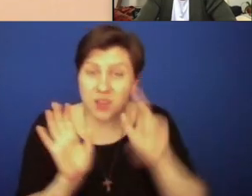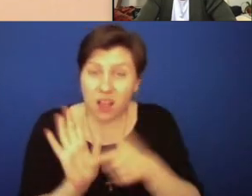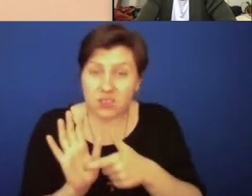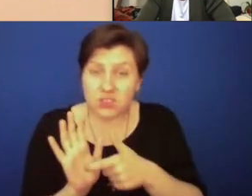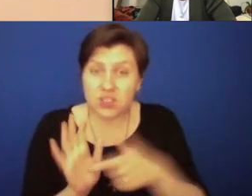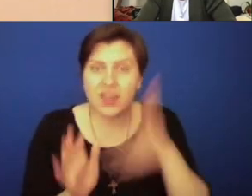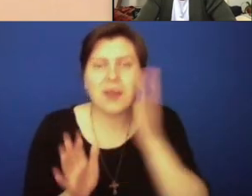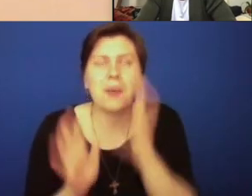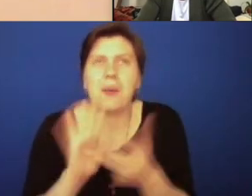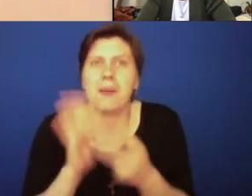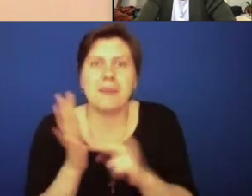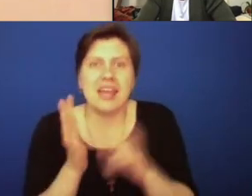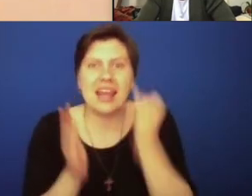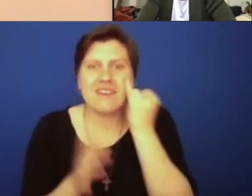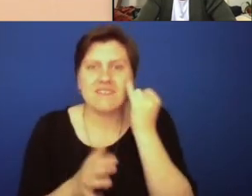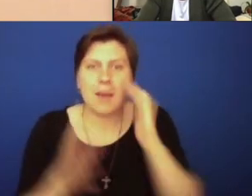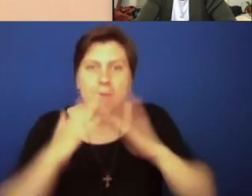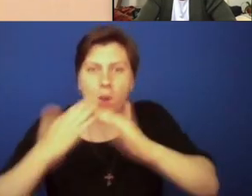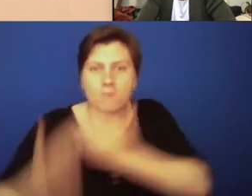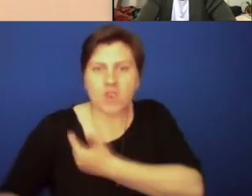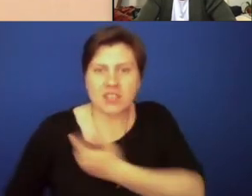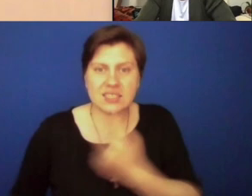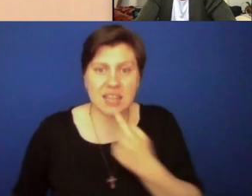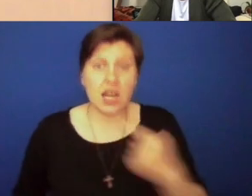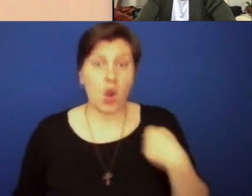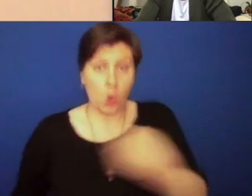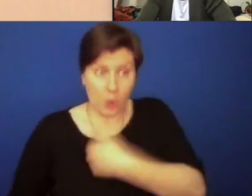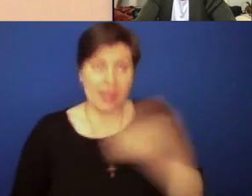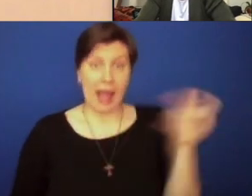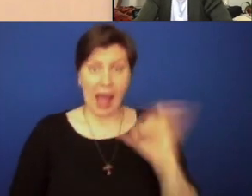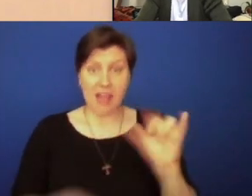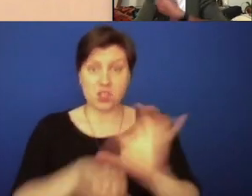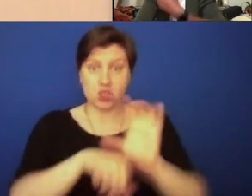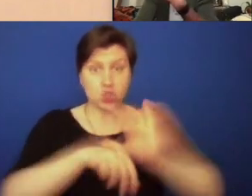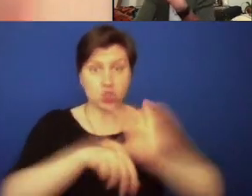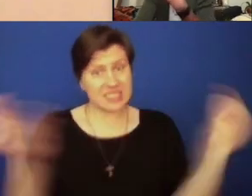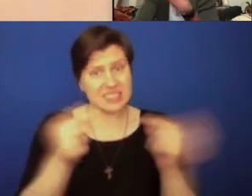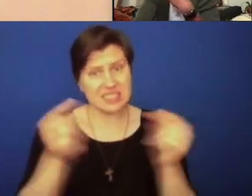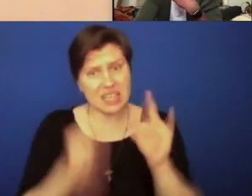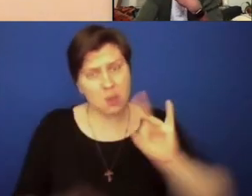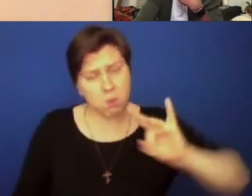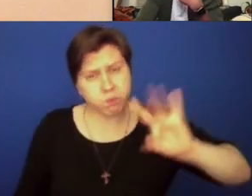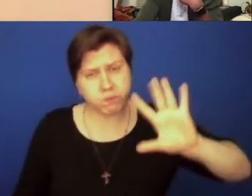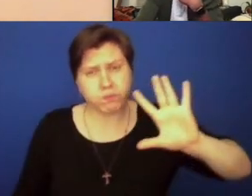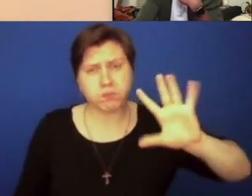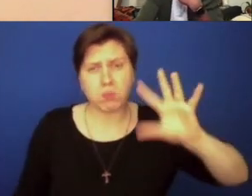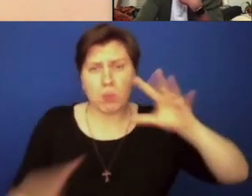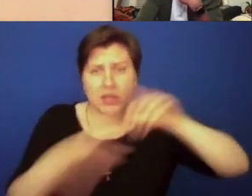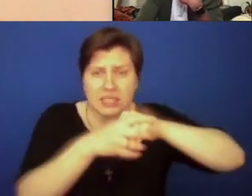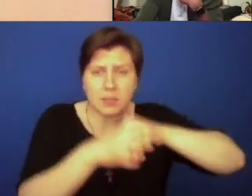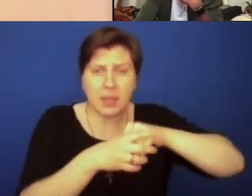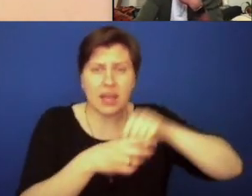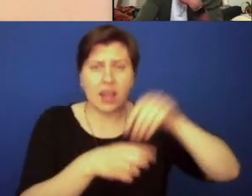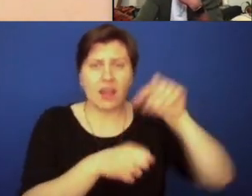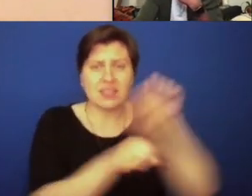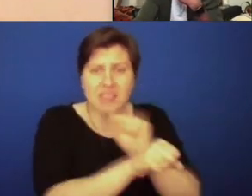if Pope Francis stepped forward to say that we as the church sinned in a grave way by participating in slavery and segregation,